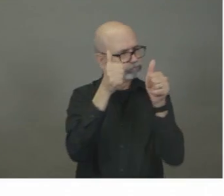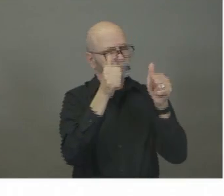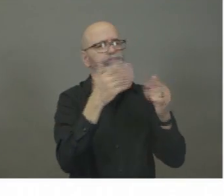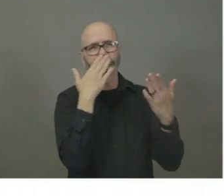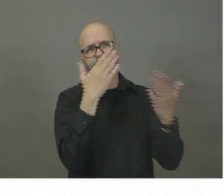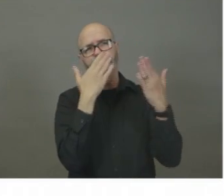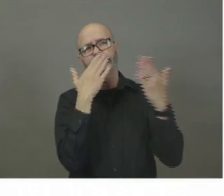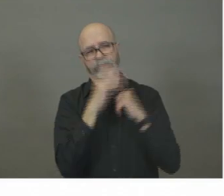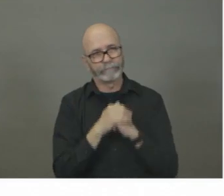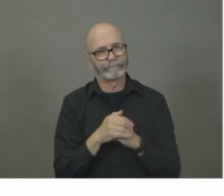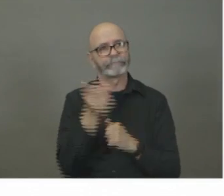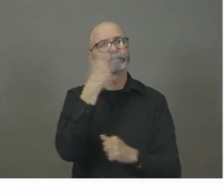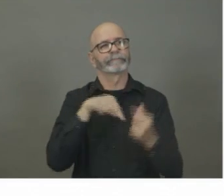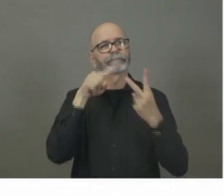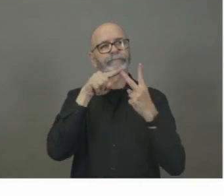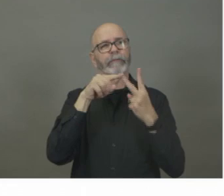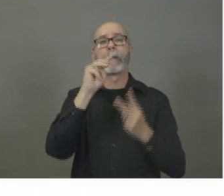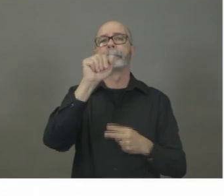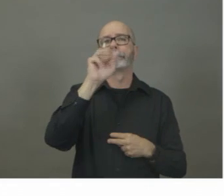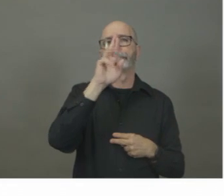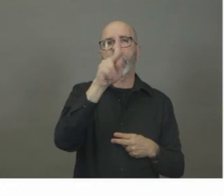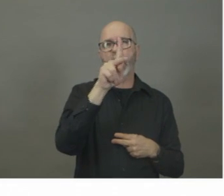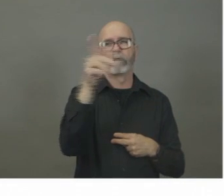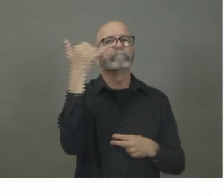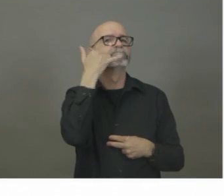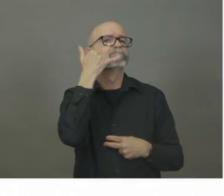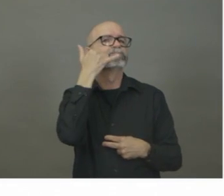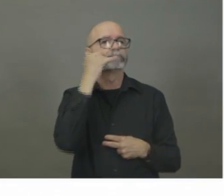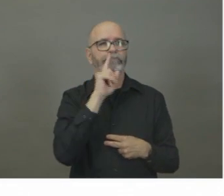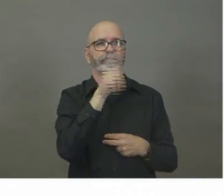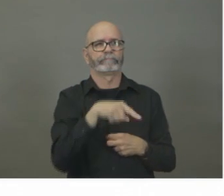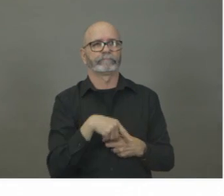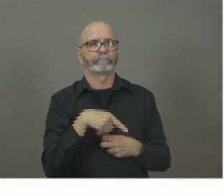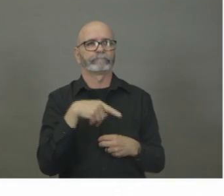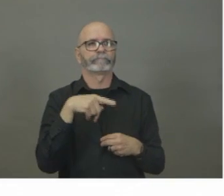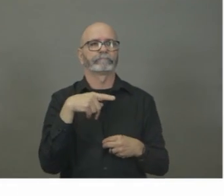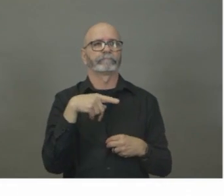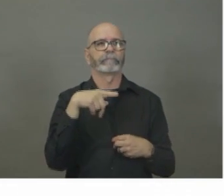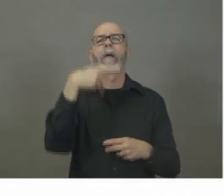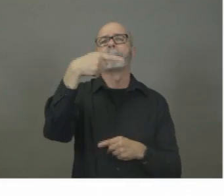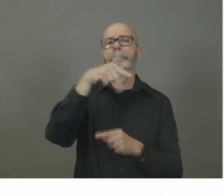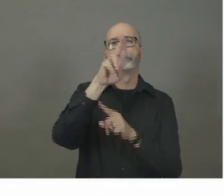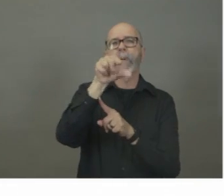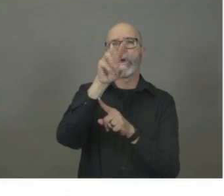Mark, you're next. Bill Martin here too in Pugwash. Go ahead.